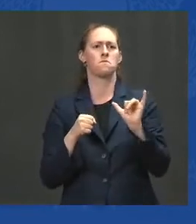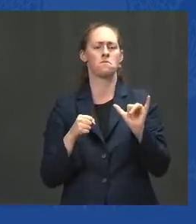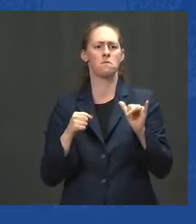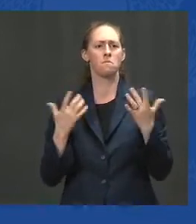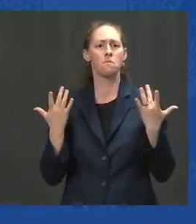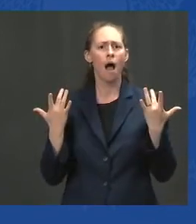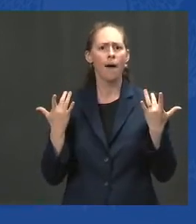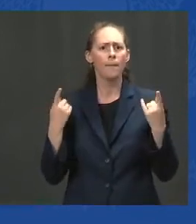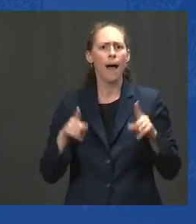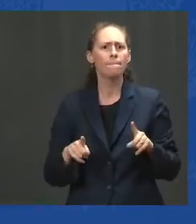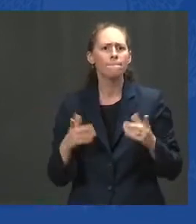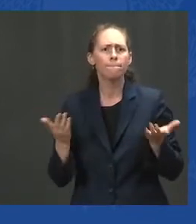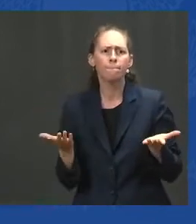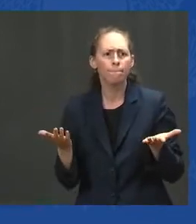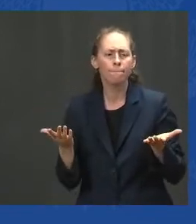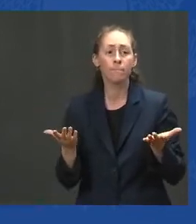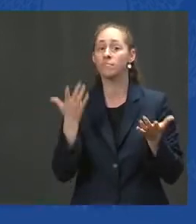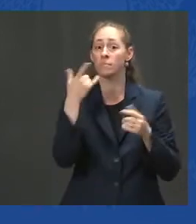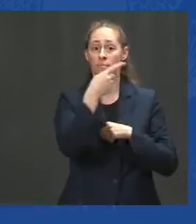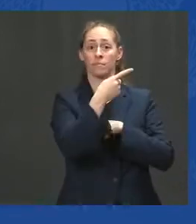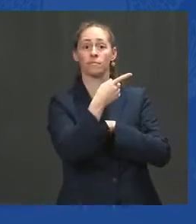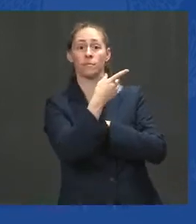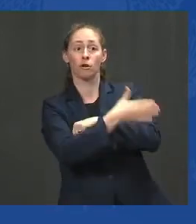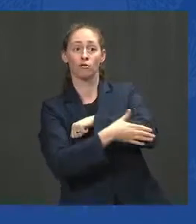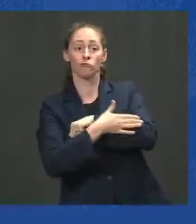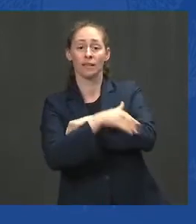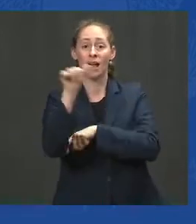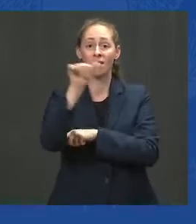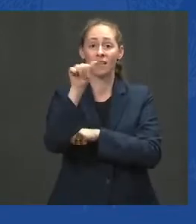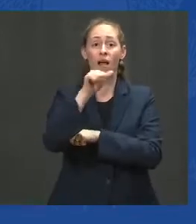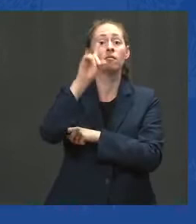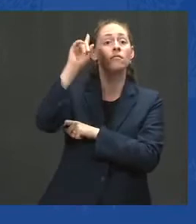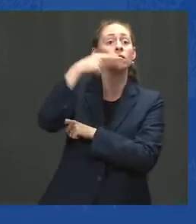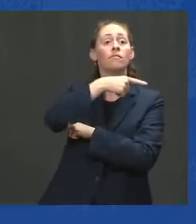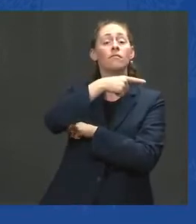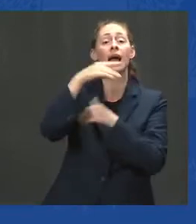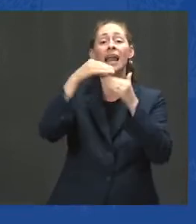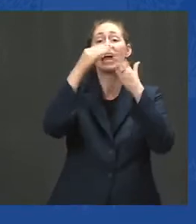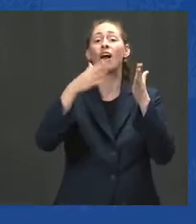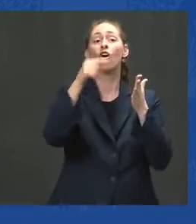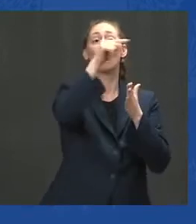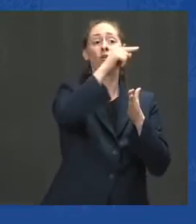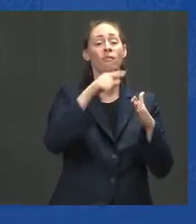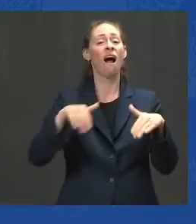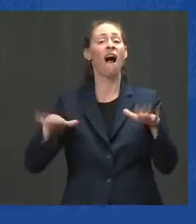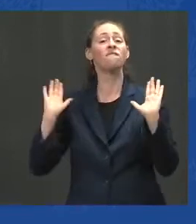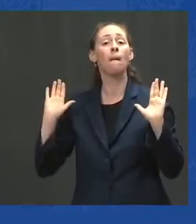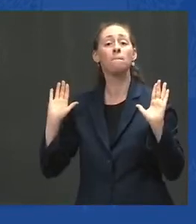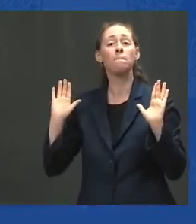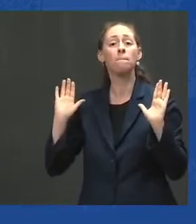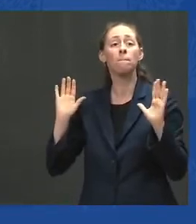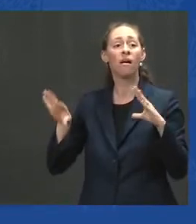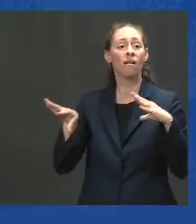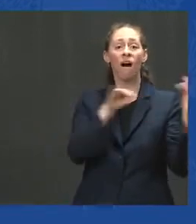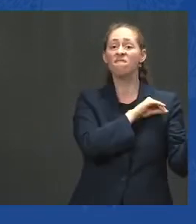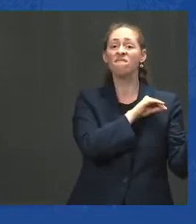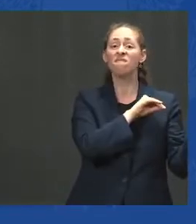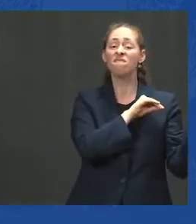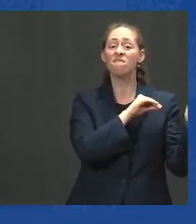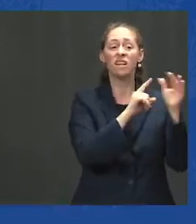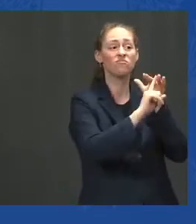Afghanistan political leaders gave up and fled the country. The Afghan military collapsed